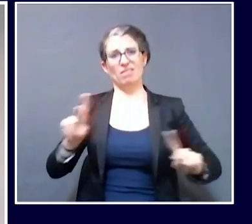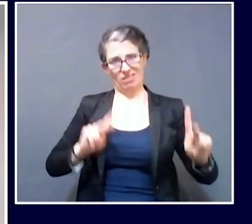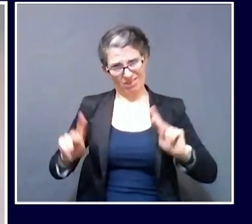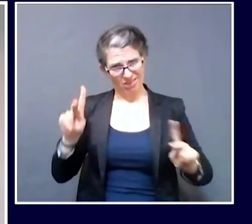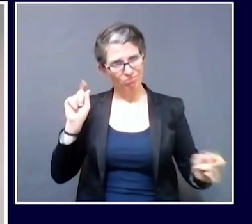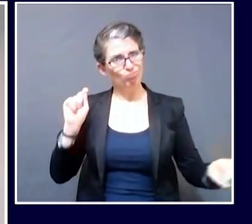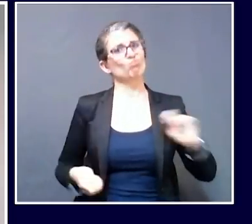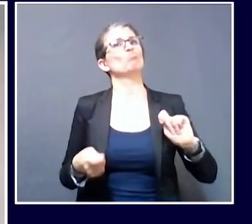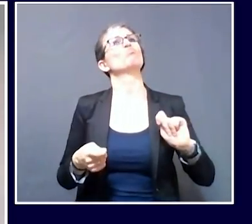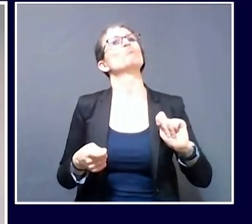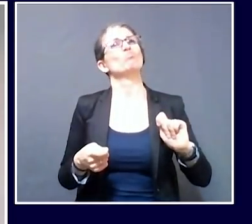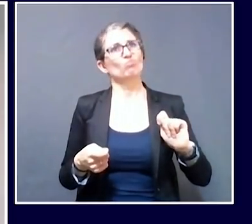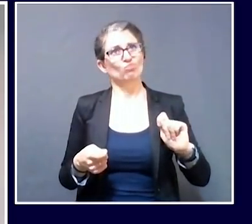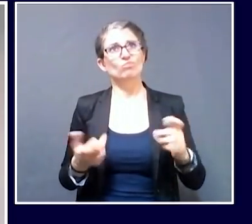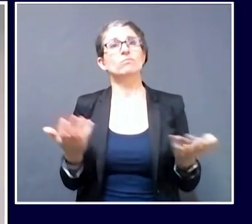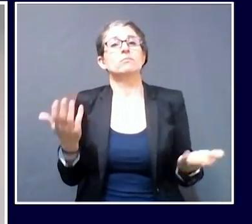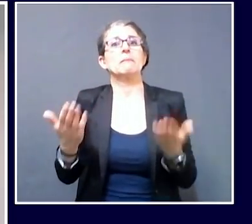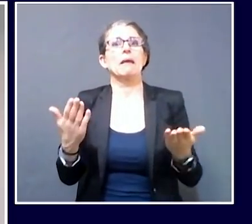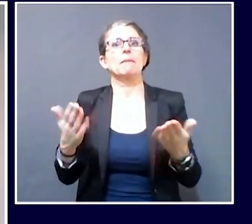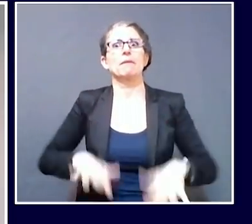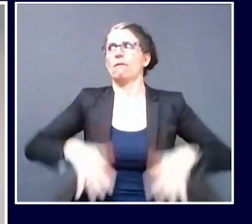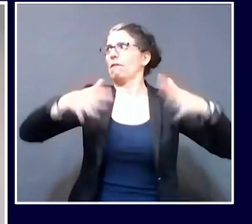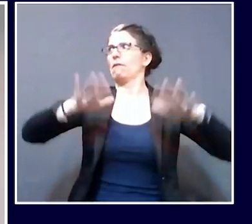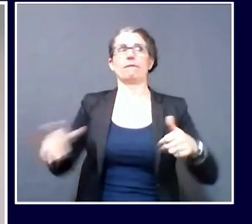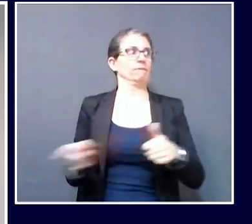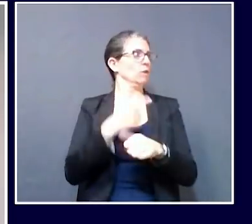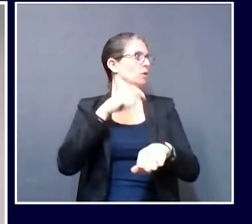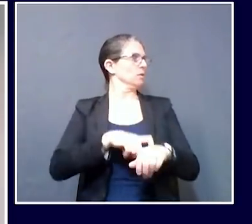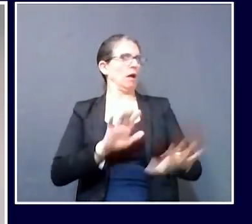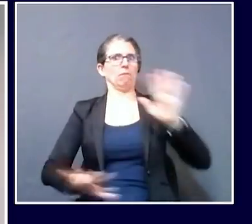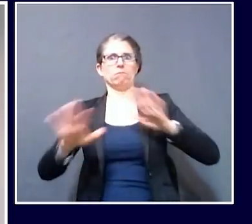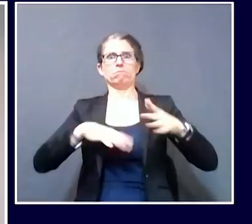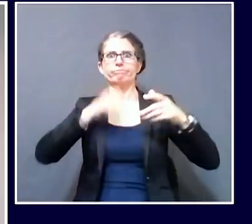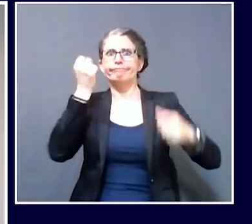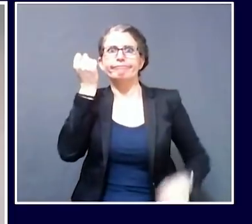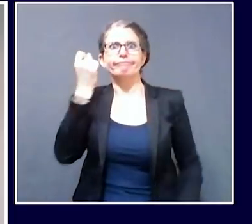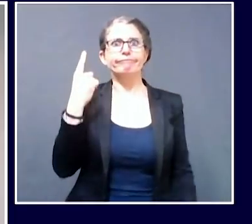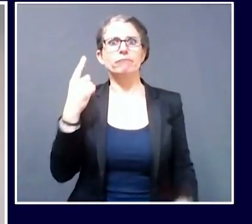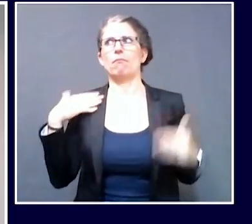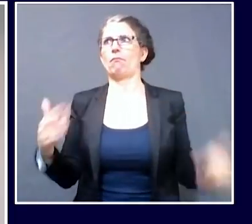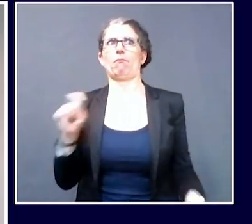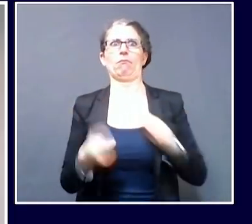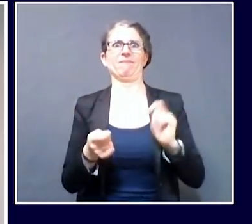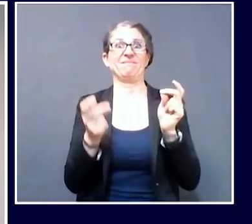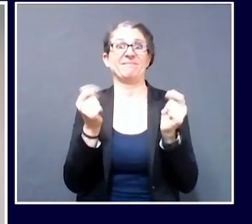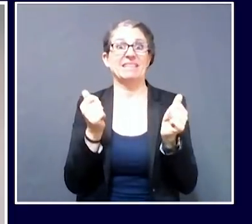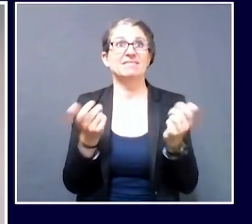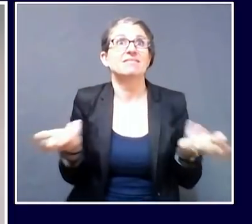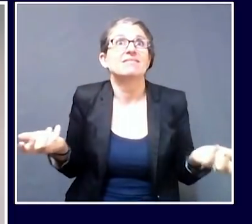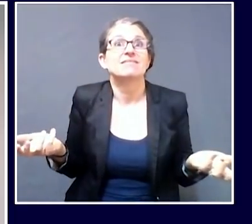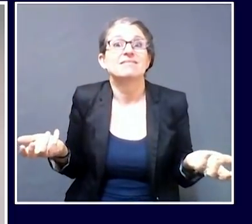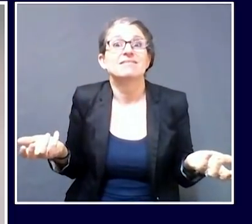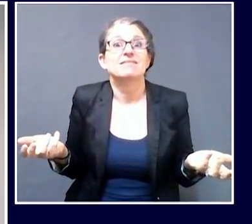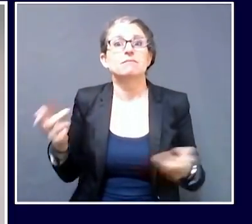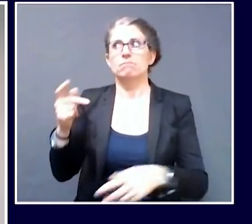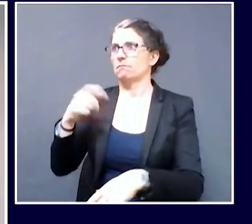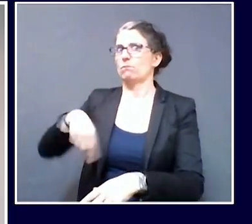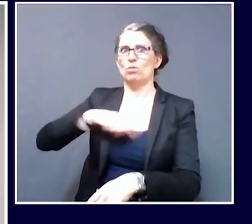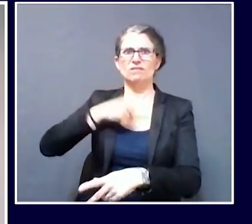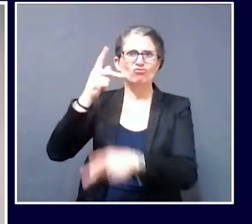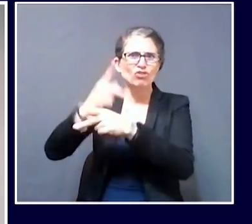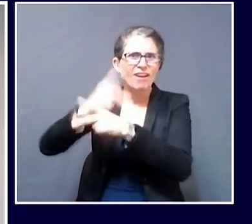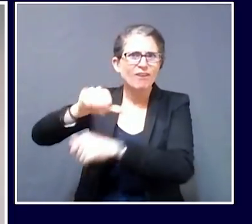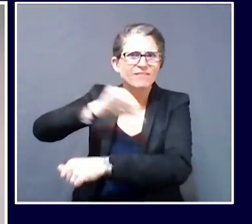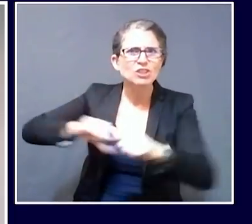that we've got to also start moving in a direction that allows people to get back to where they were before. Even though we are